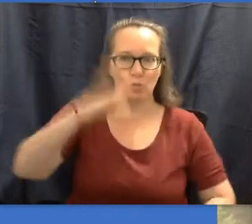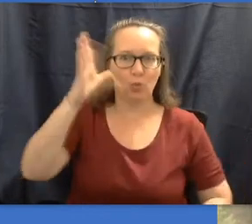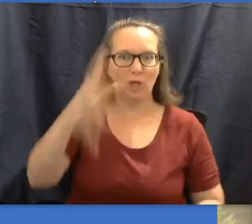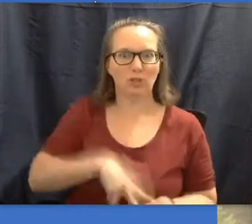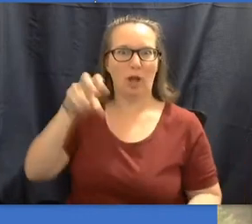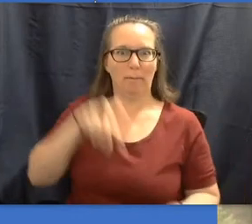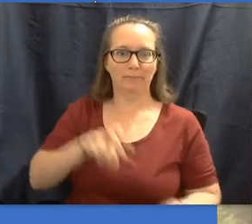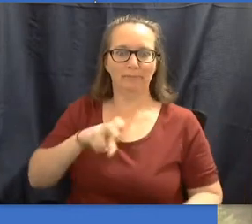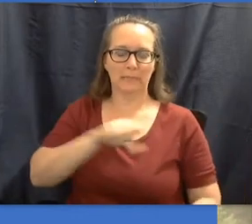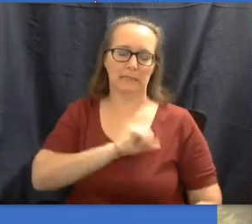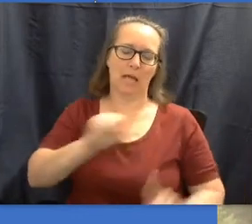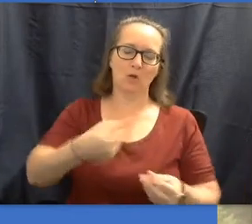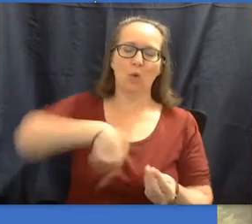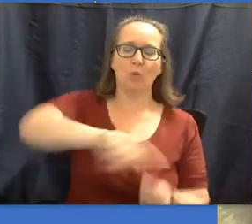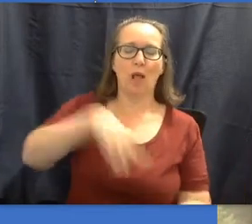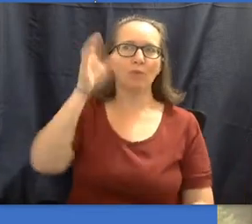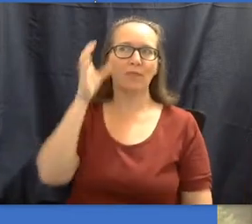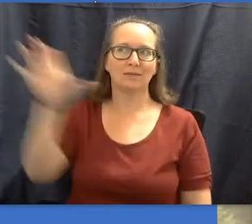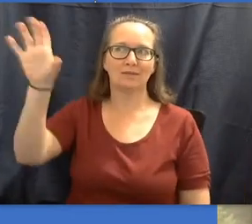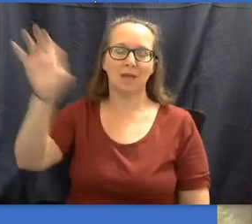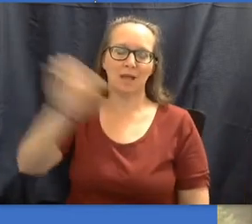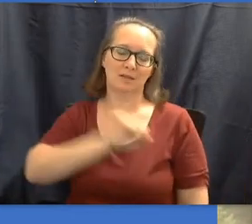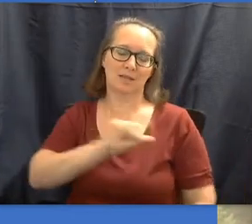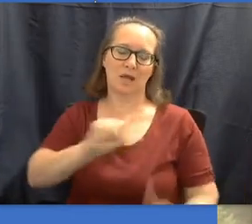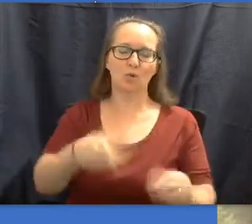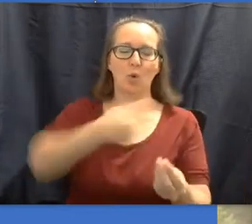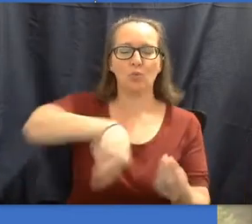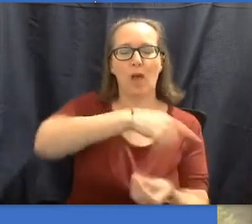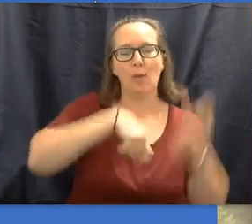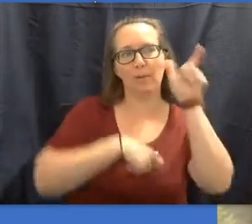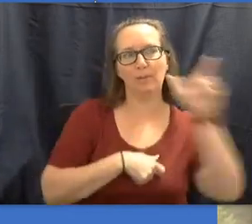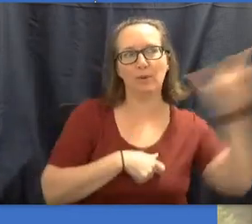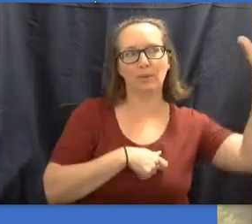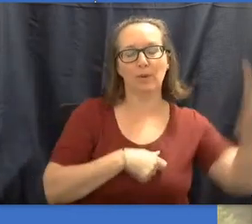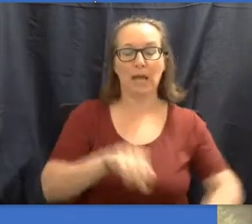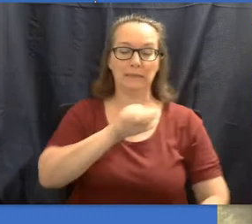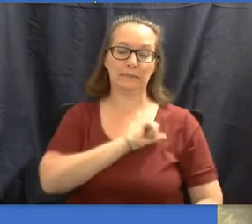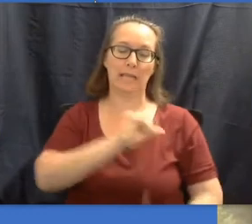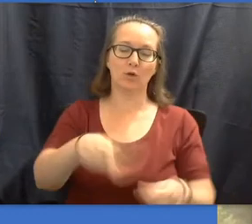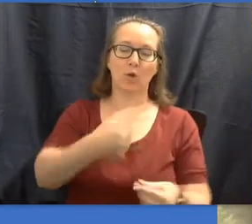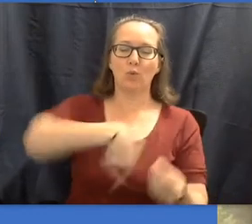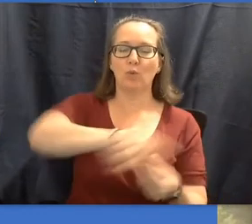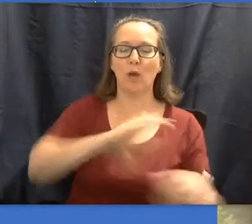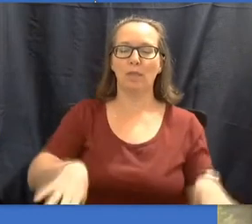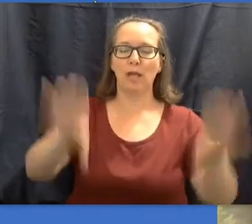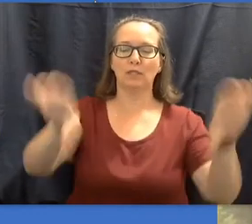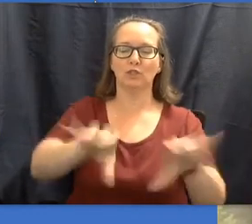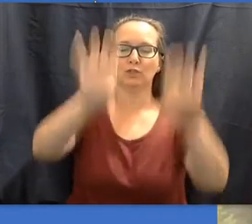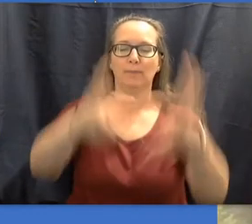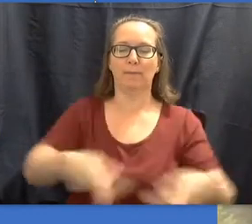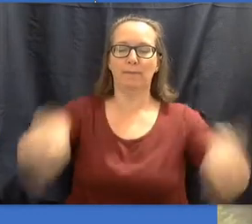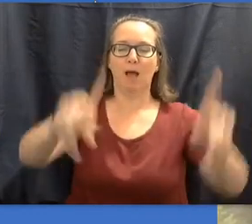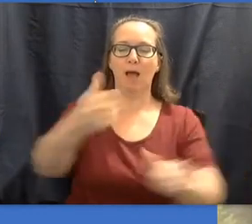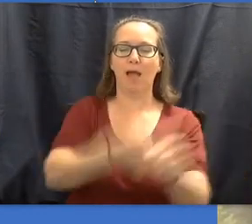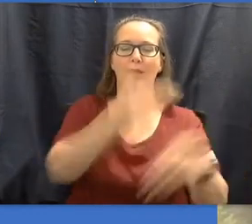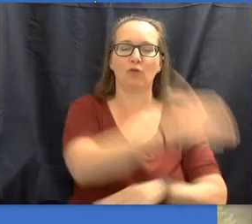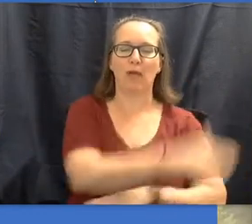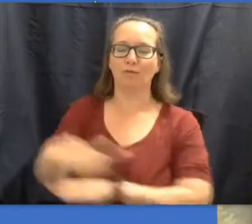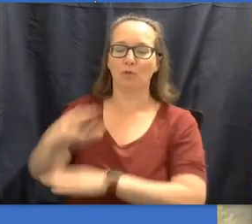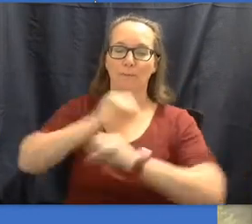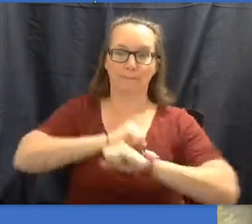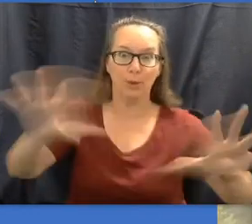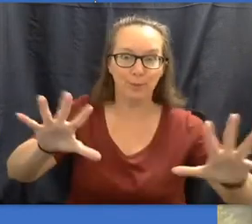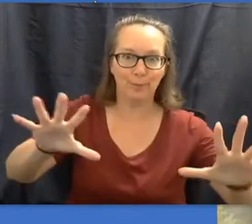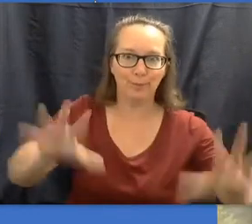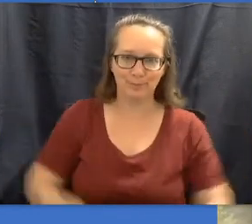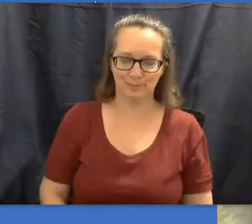Sally go round the sun, Sally go round the moon, Sally go round the chimney pot, every afternoon,